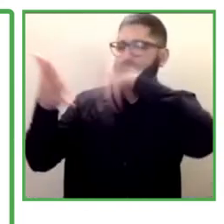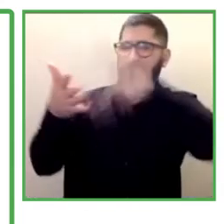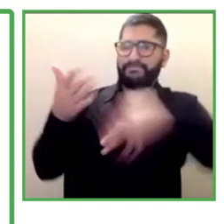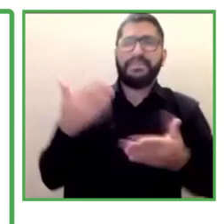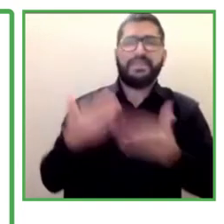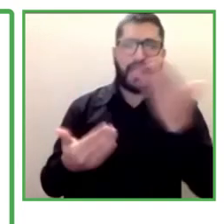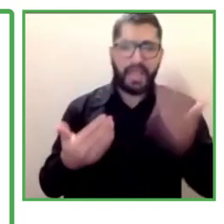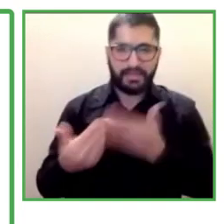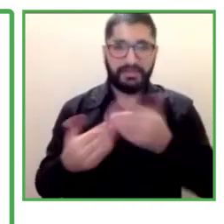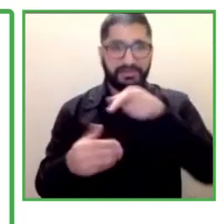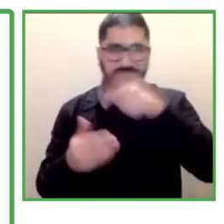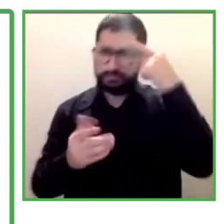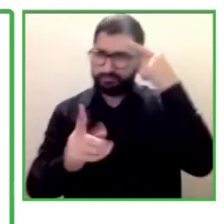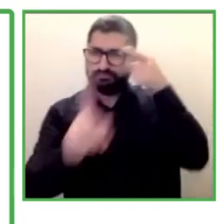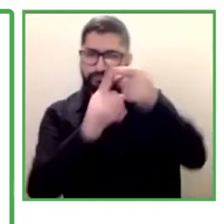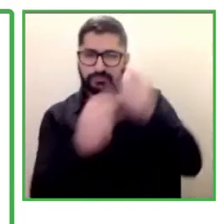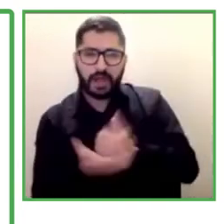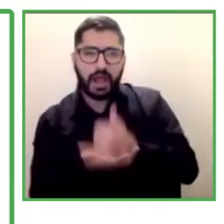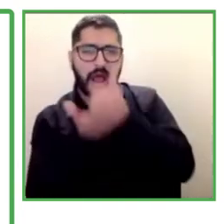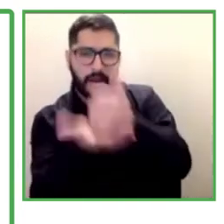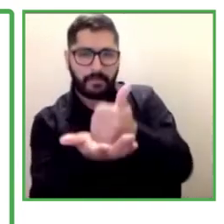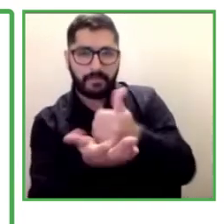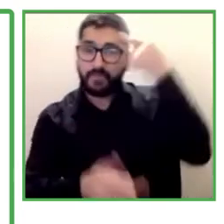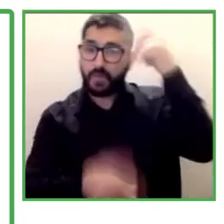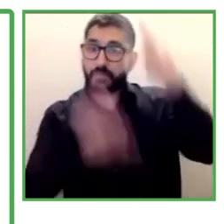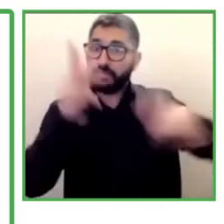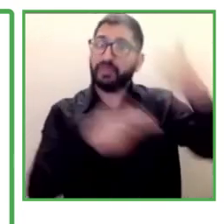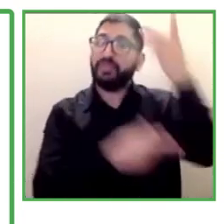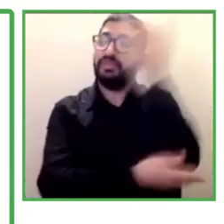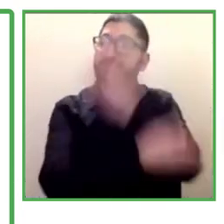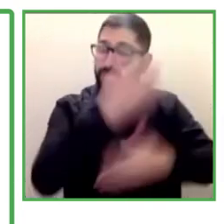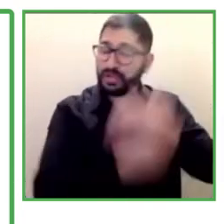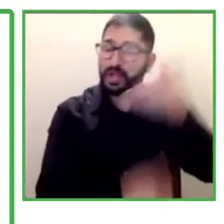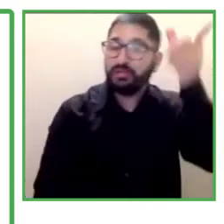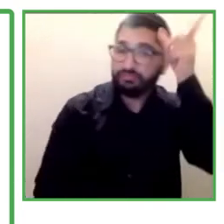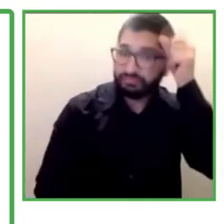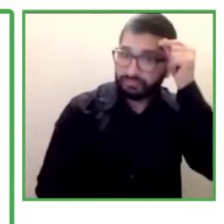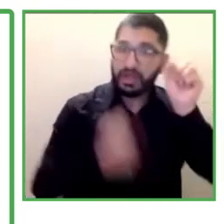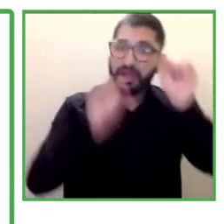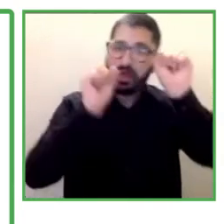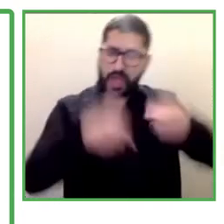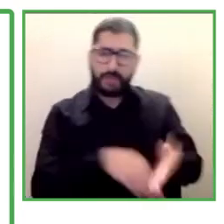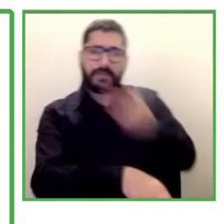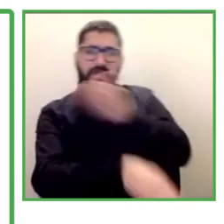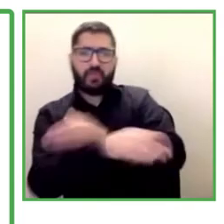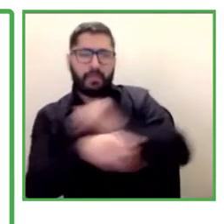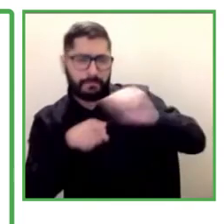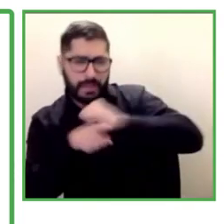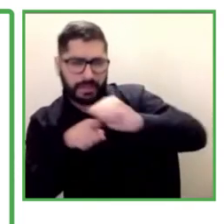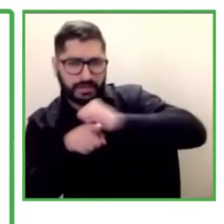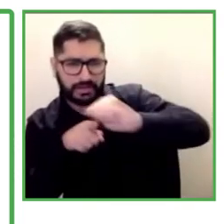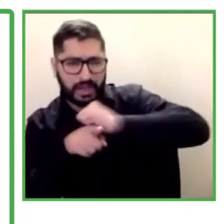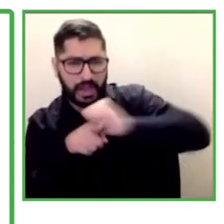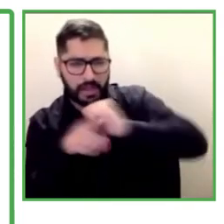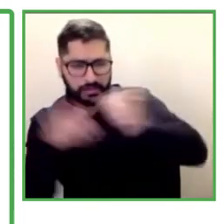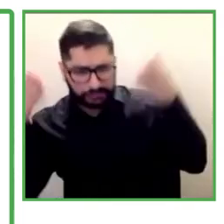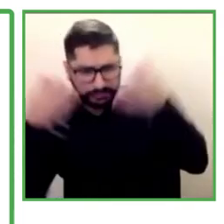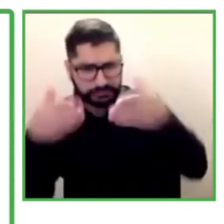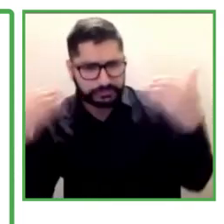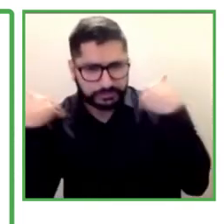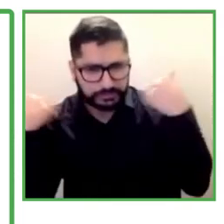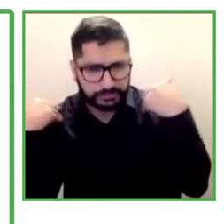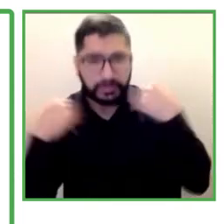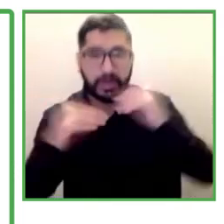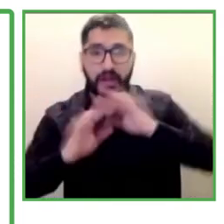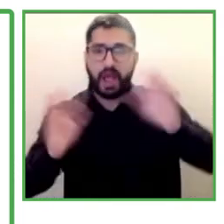people with intellectual disabilities can prepare the exam that